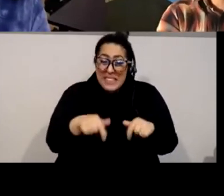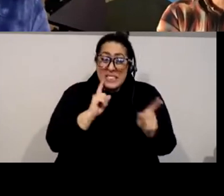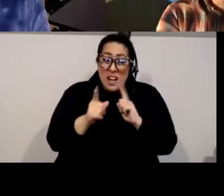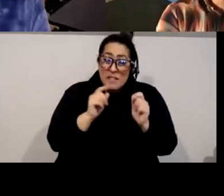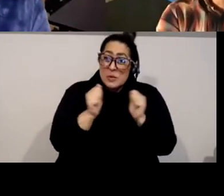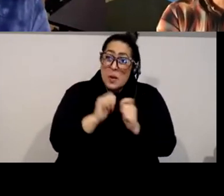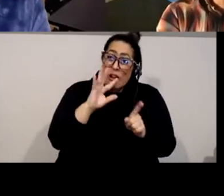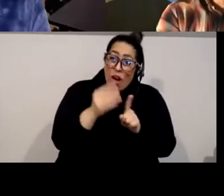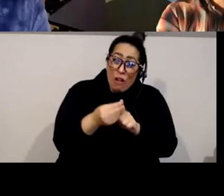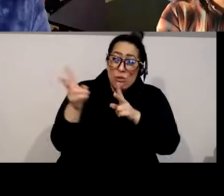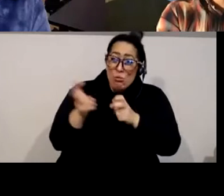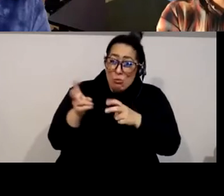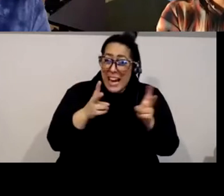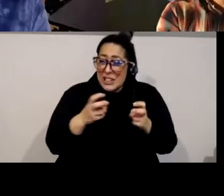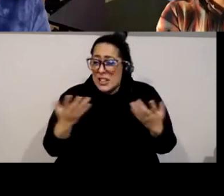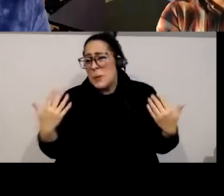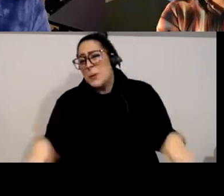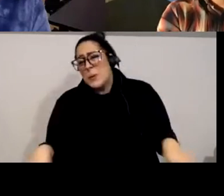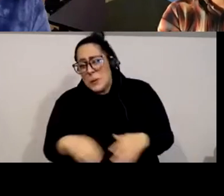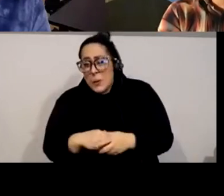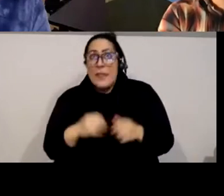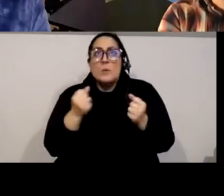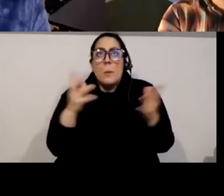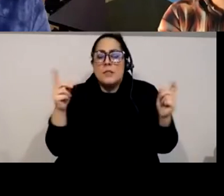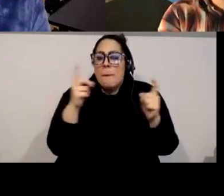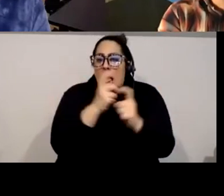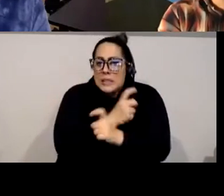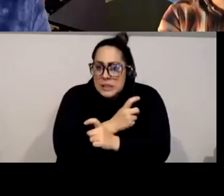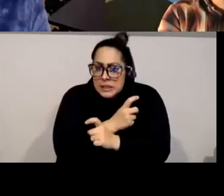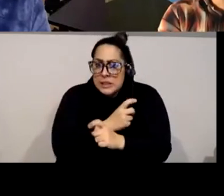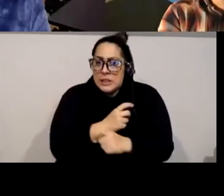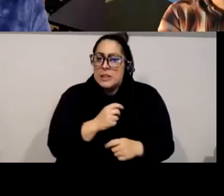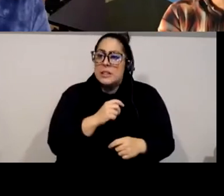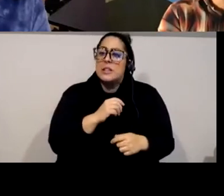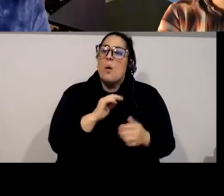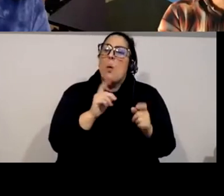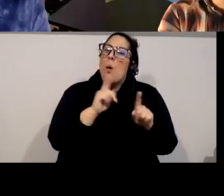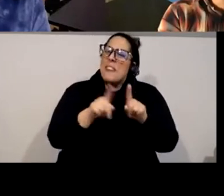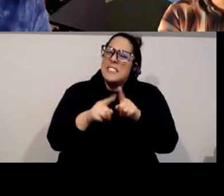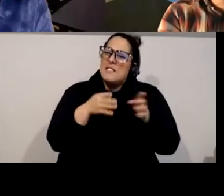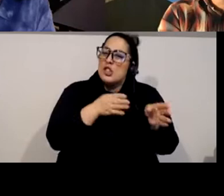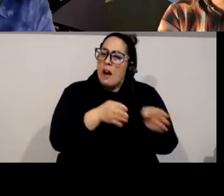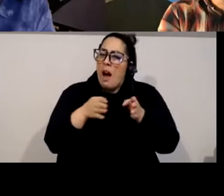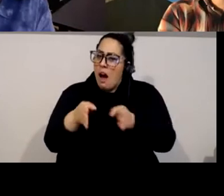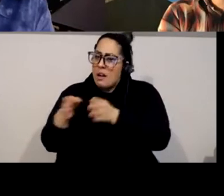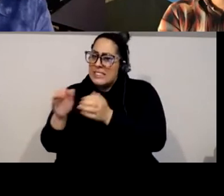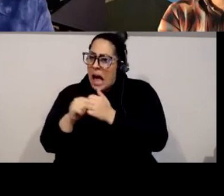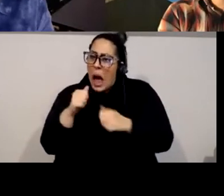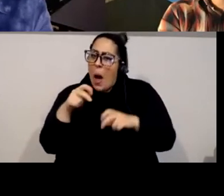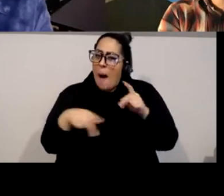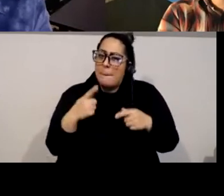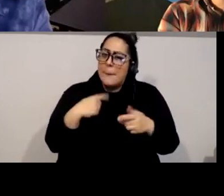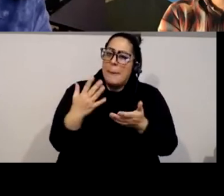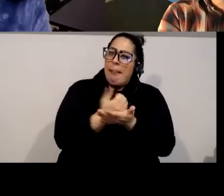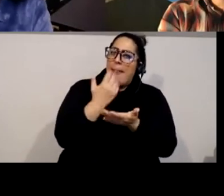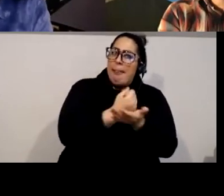because I think there's so much complexity about also the channels that these are being propagated on. And so I just want to